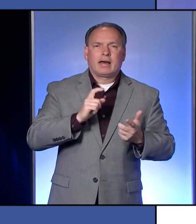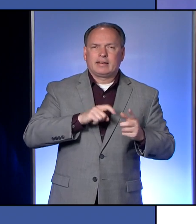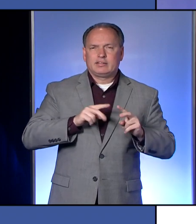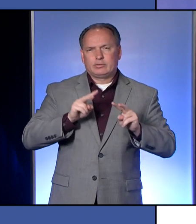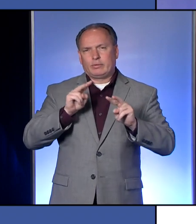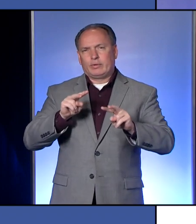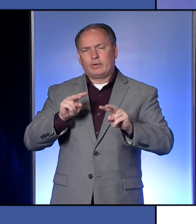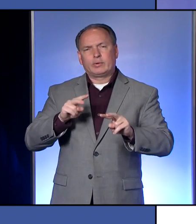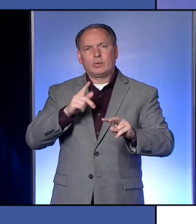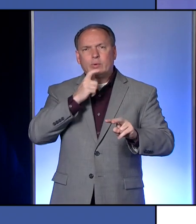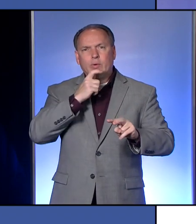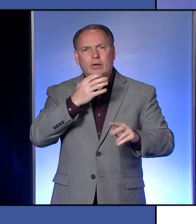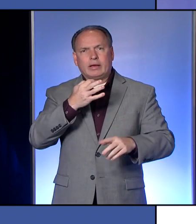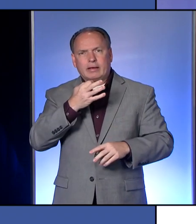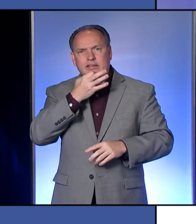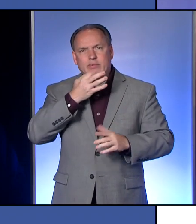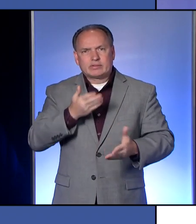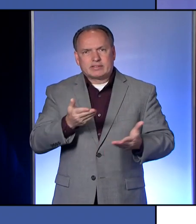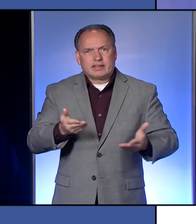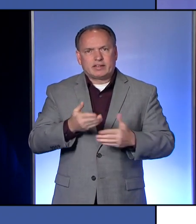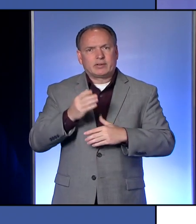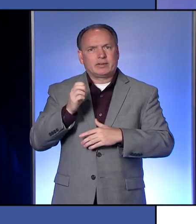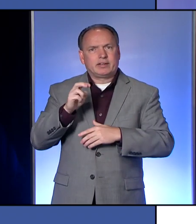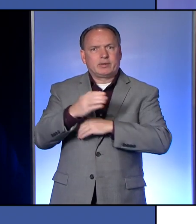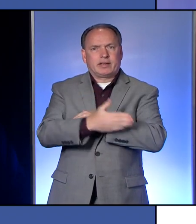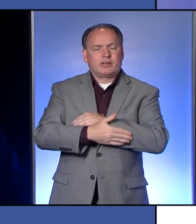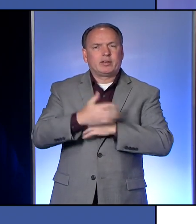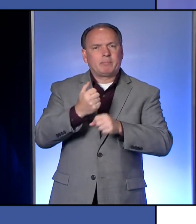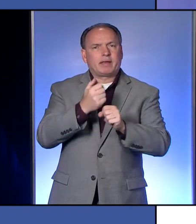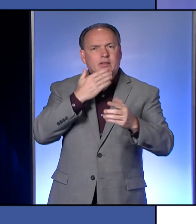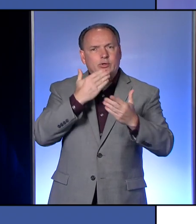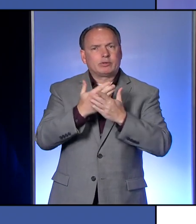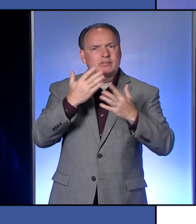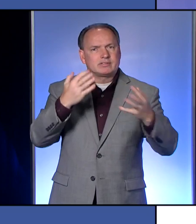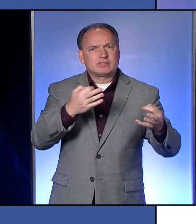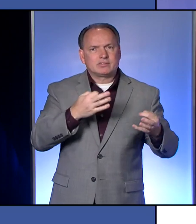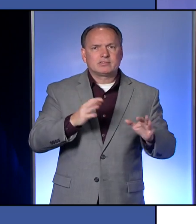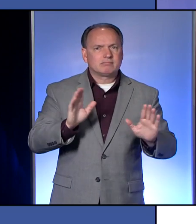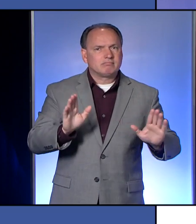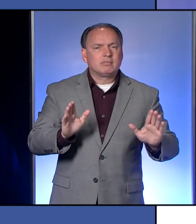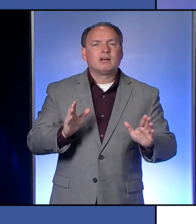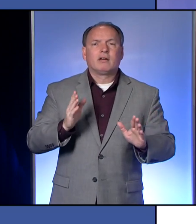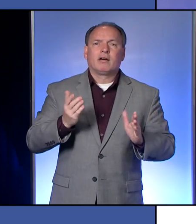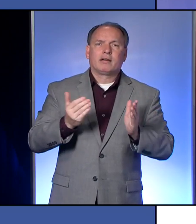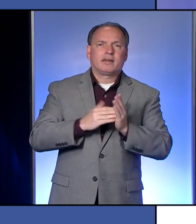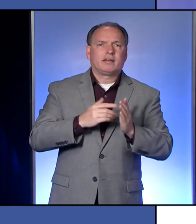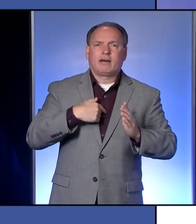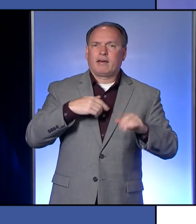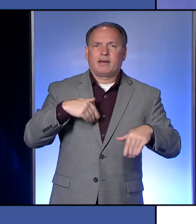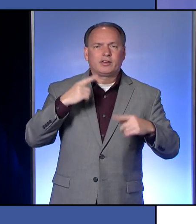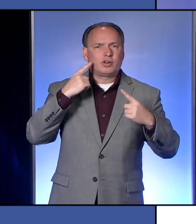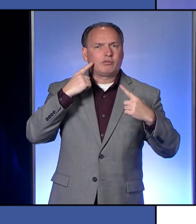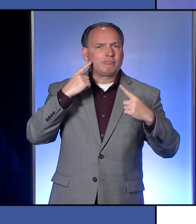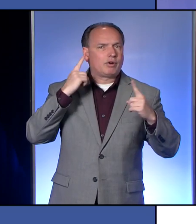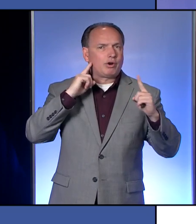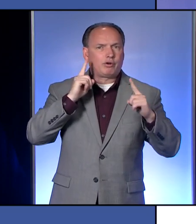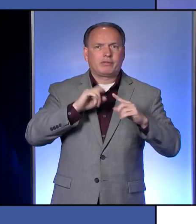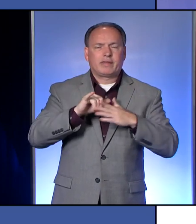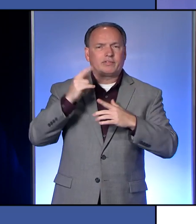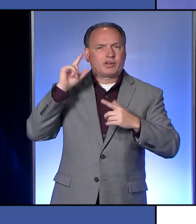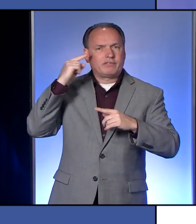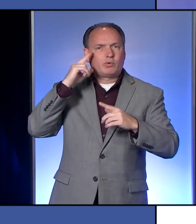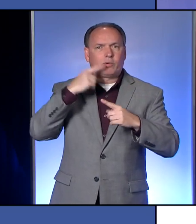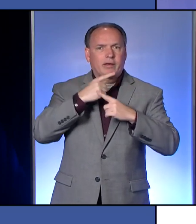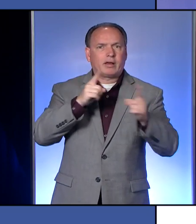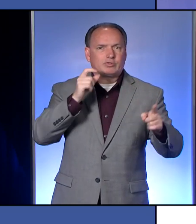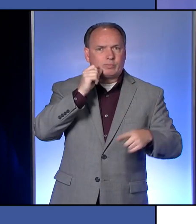the experts here in Erie County to help me make these kind of decisions. So, you know, again, I had not heard that the governor was potentially going